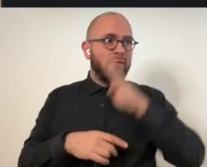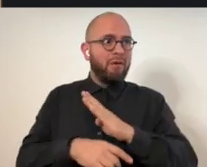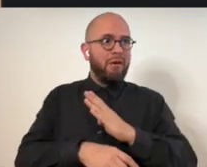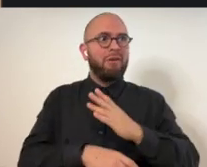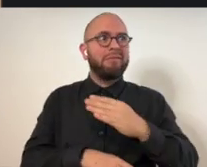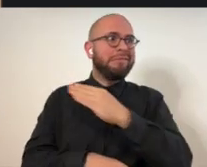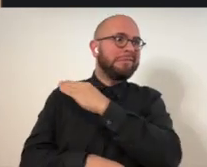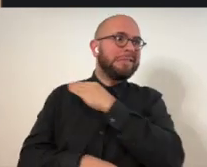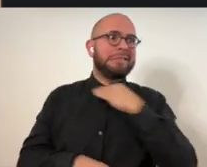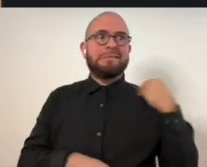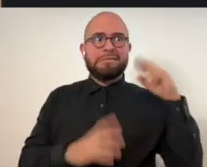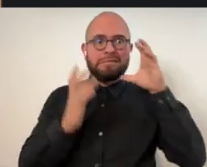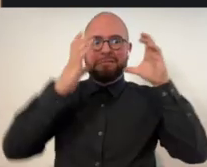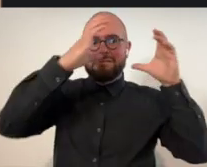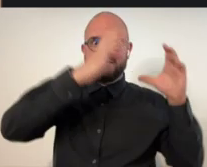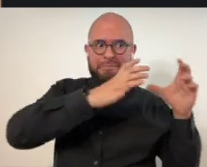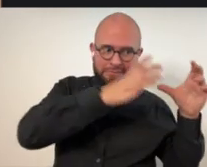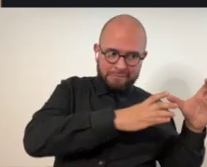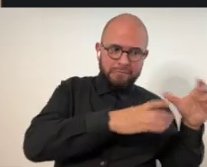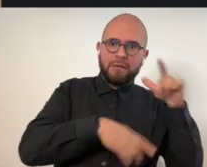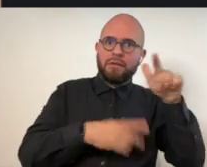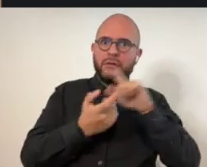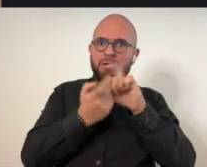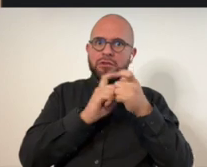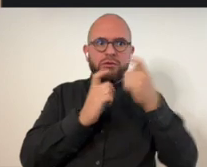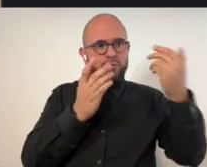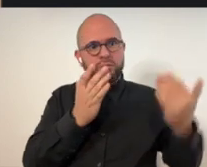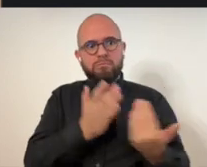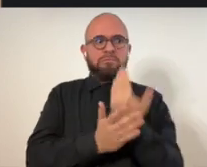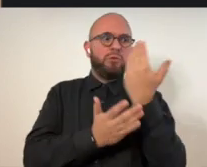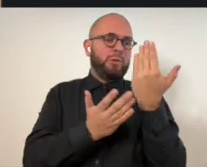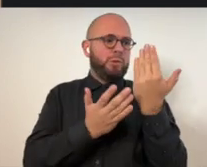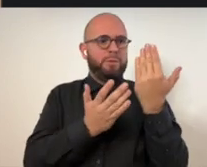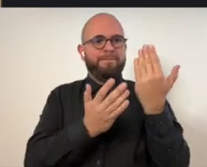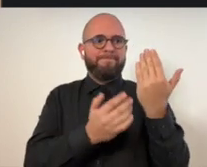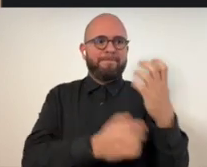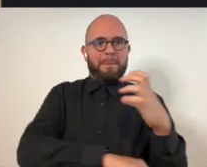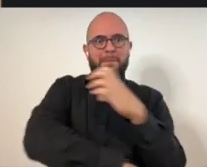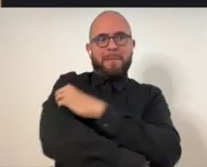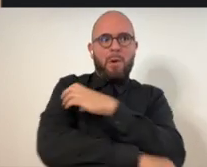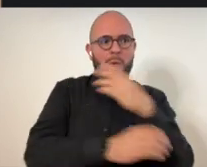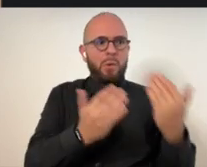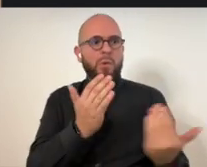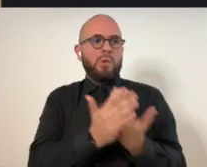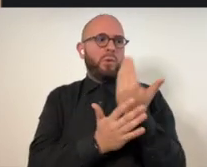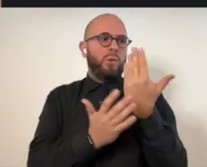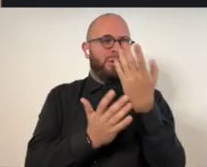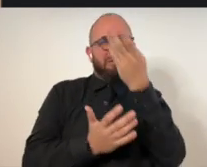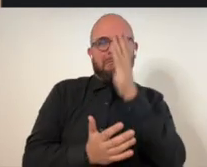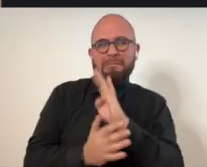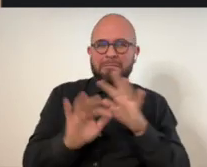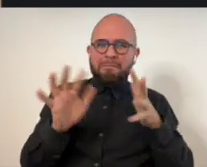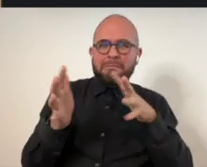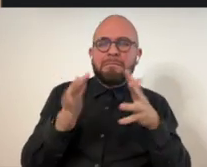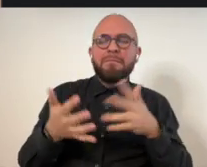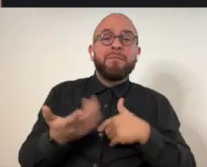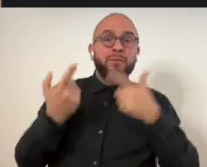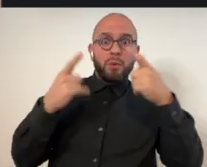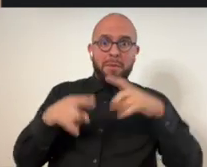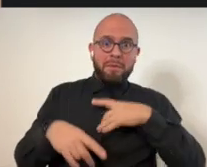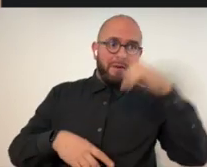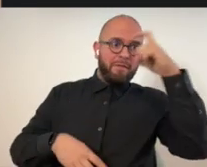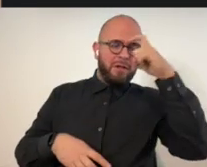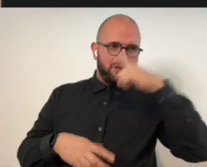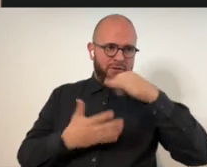that when, like when the gods got their heads cut off or whatever, they transformed into something else and they found a new